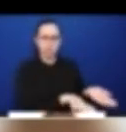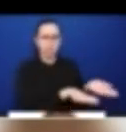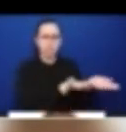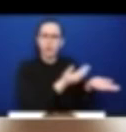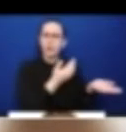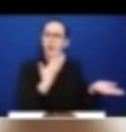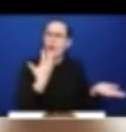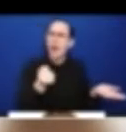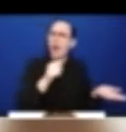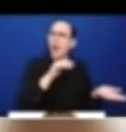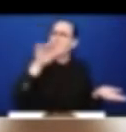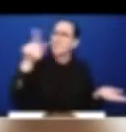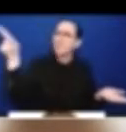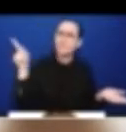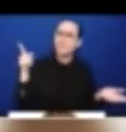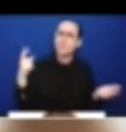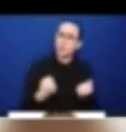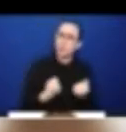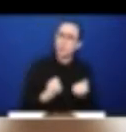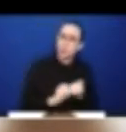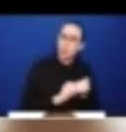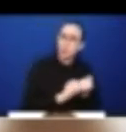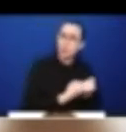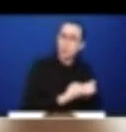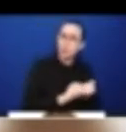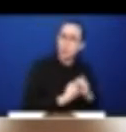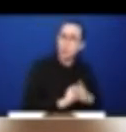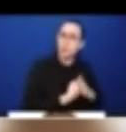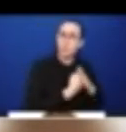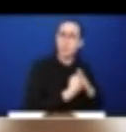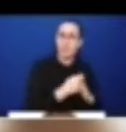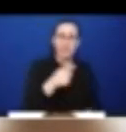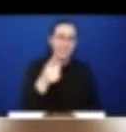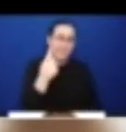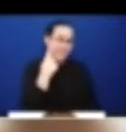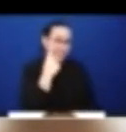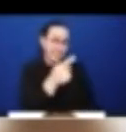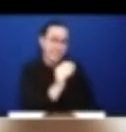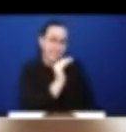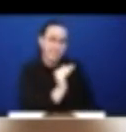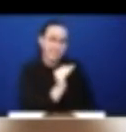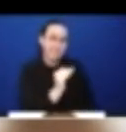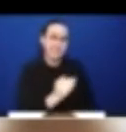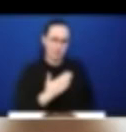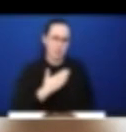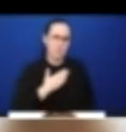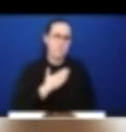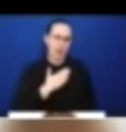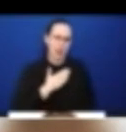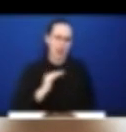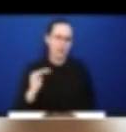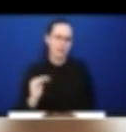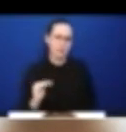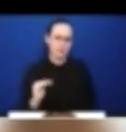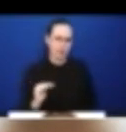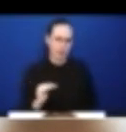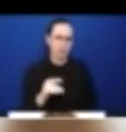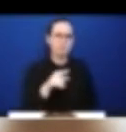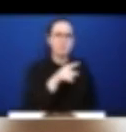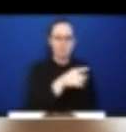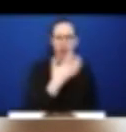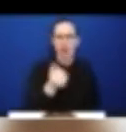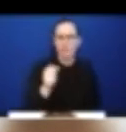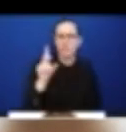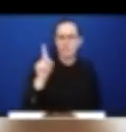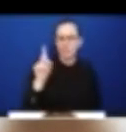cutie in the photo there as well is my son. The source of barriers were numerous, and the tools